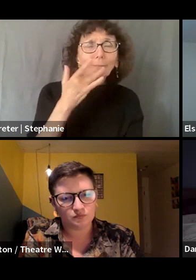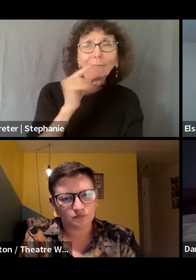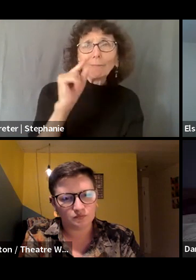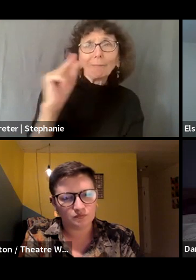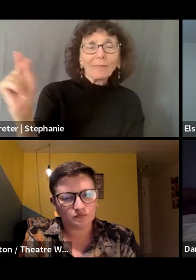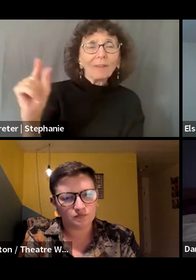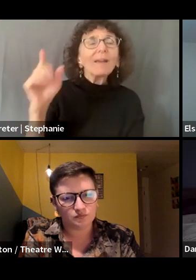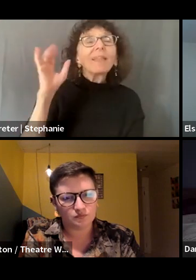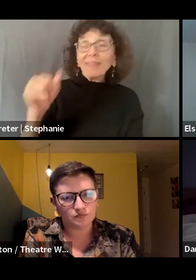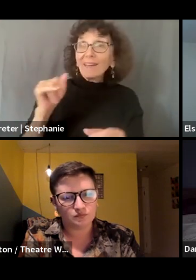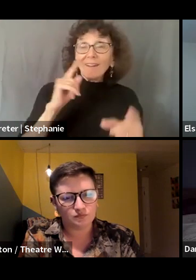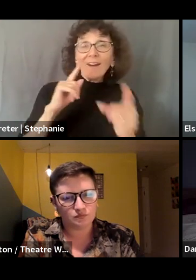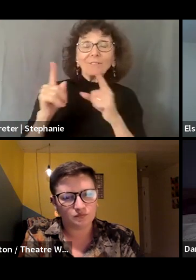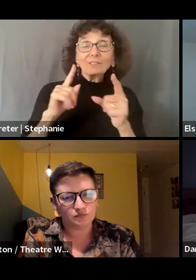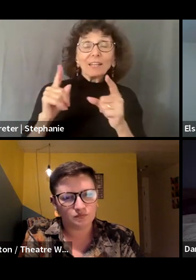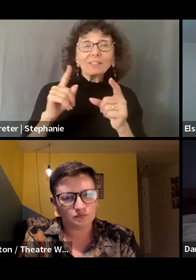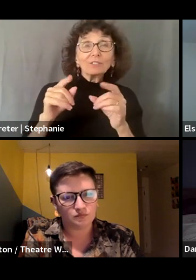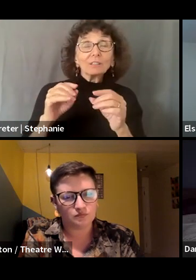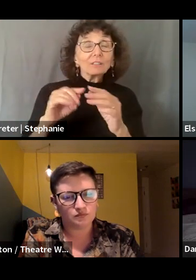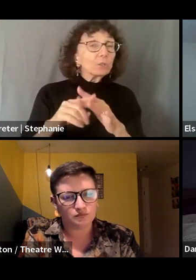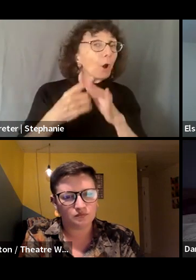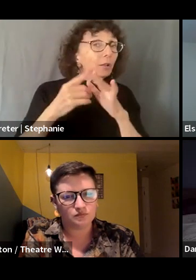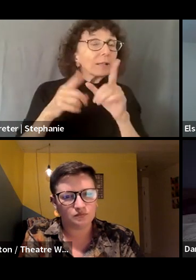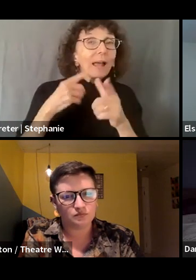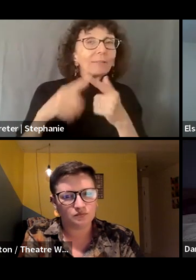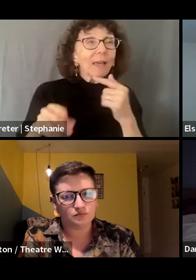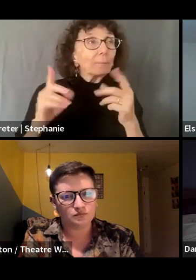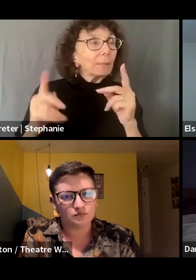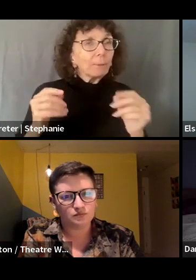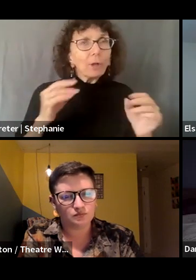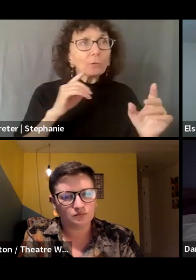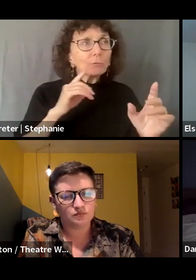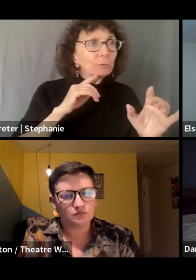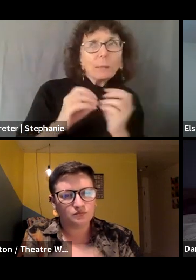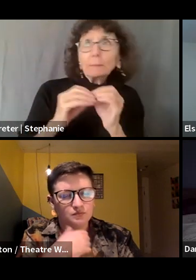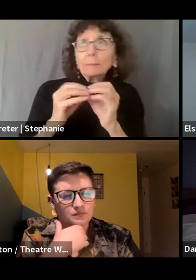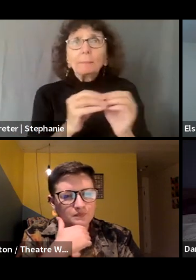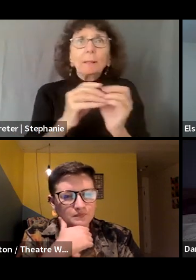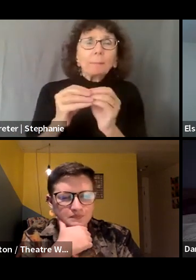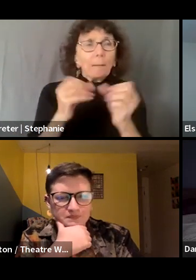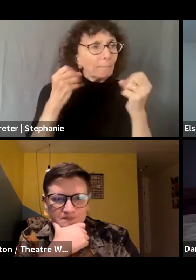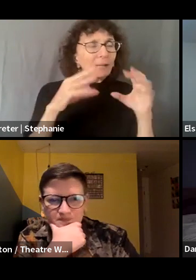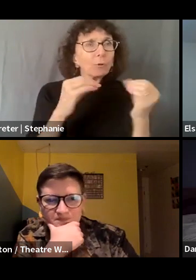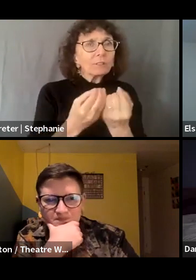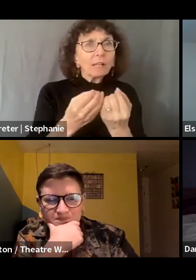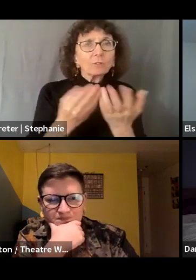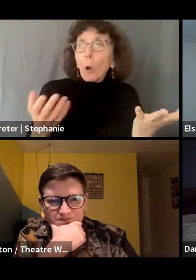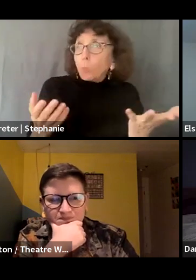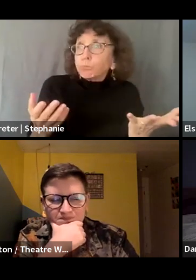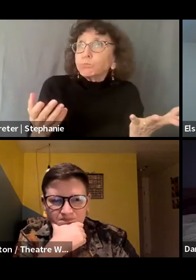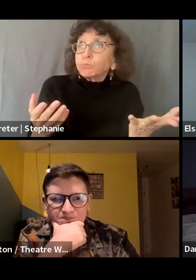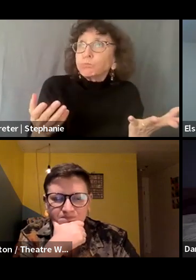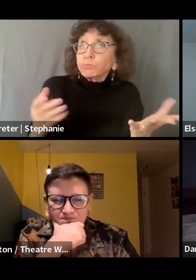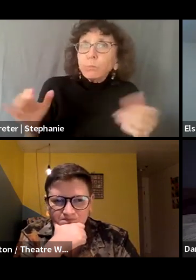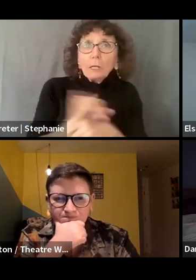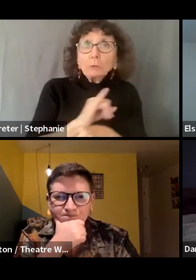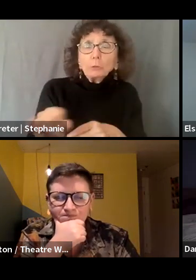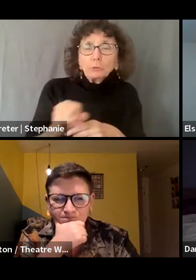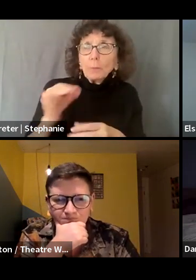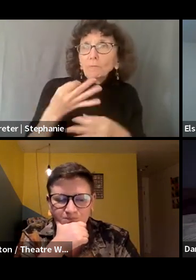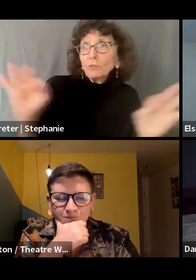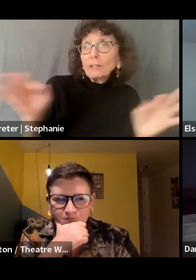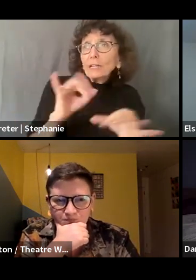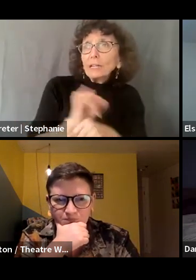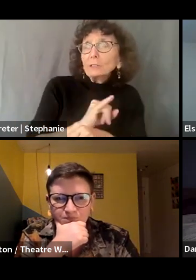and there was a response to that. And I feel like I've had conversations with many organizations for whom that was a traditional part of their model and it isn't any